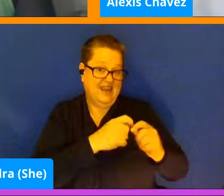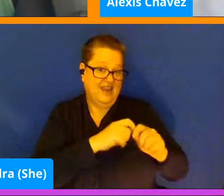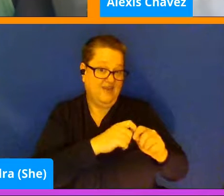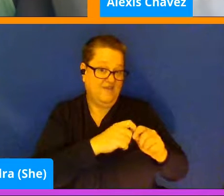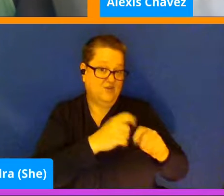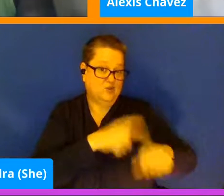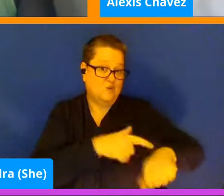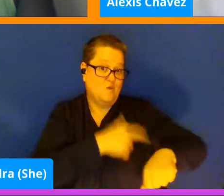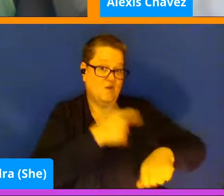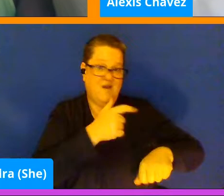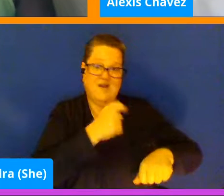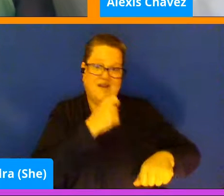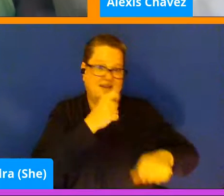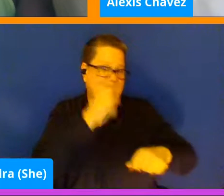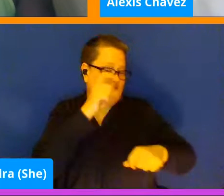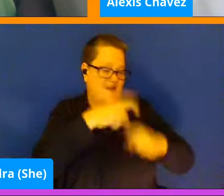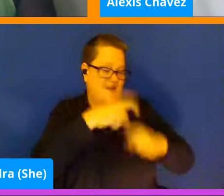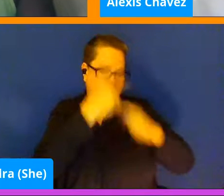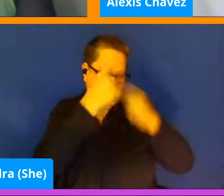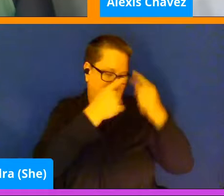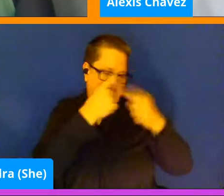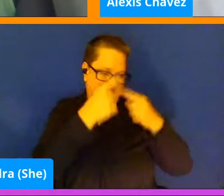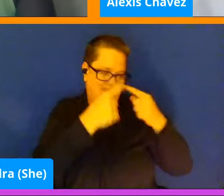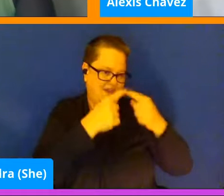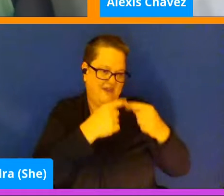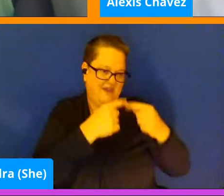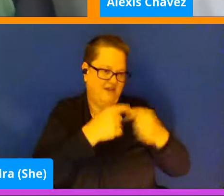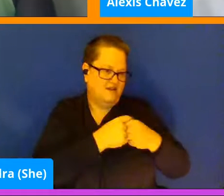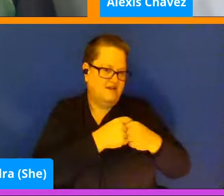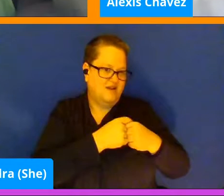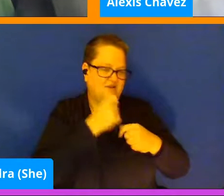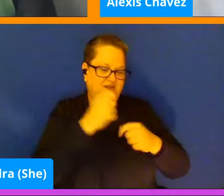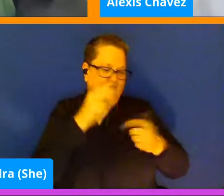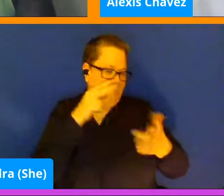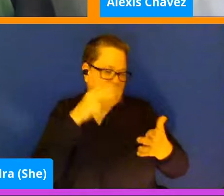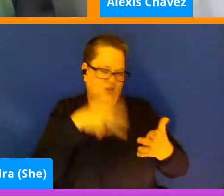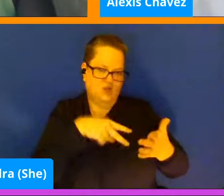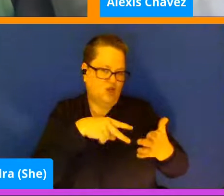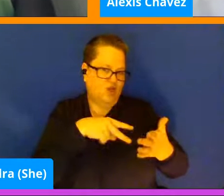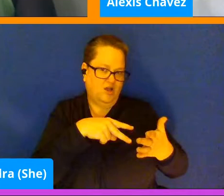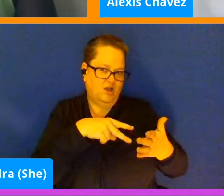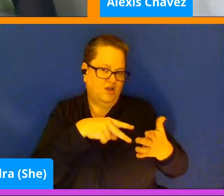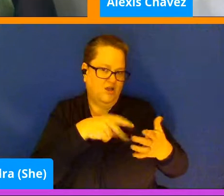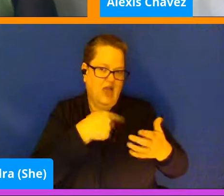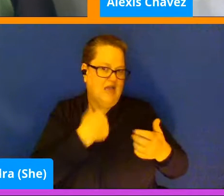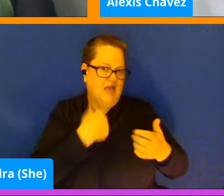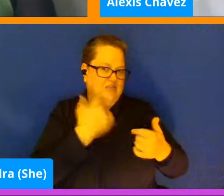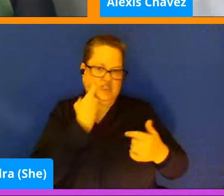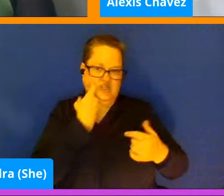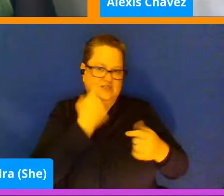it, what I'm doing. Sometimes I don't even have to look at what I'm doing. I just do it.